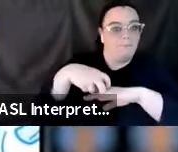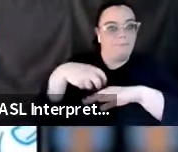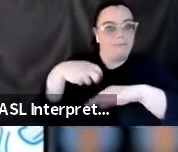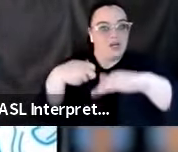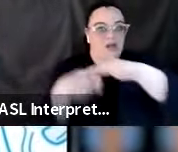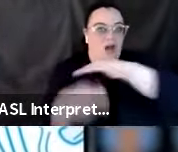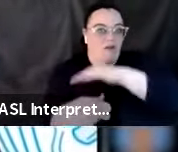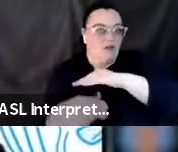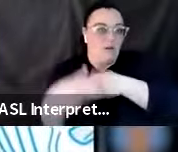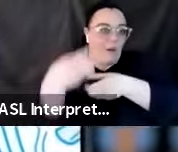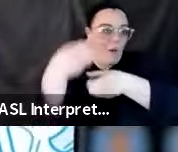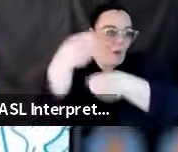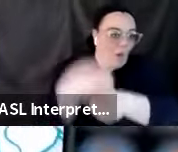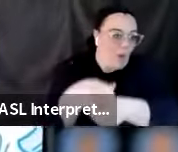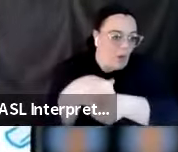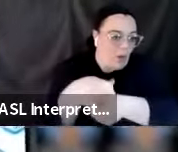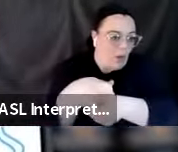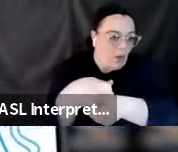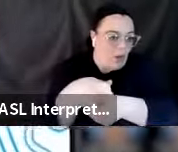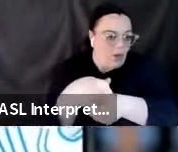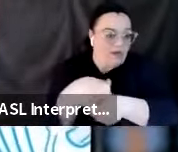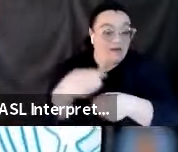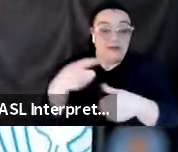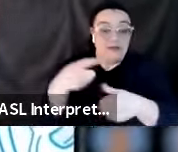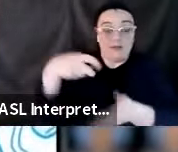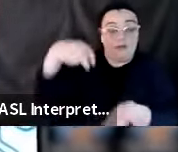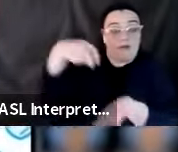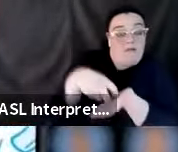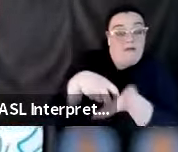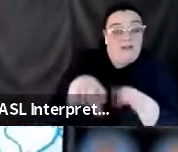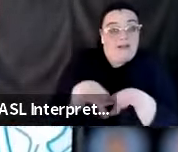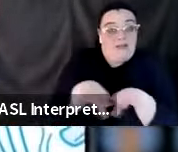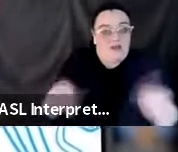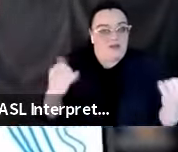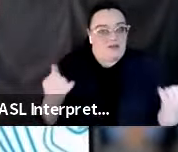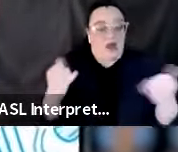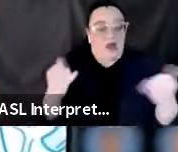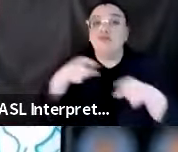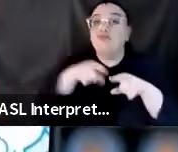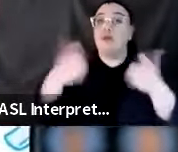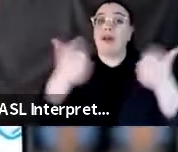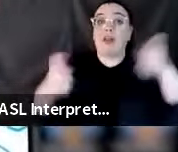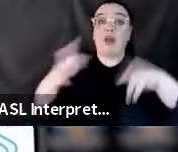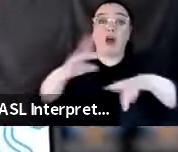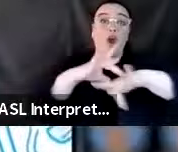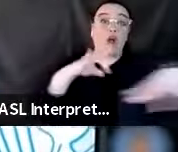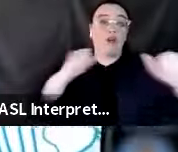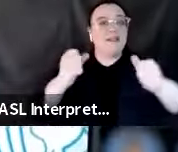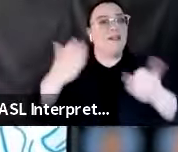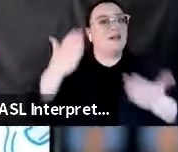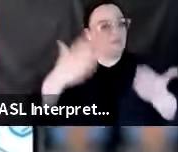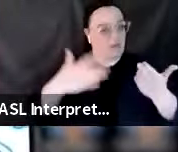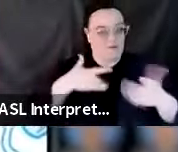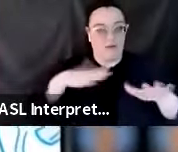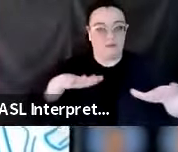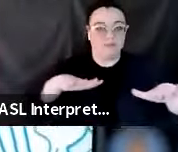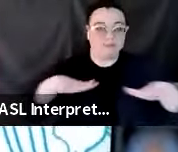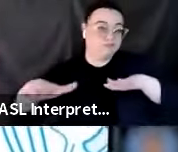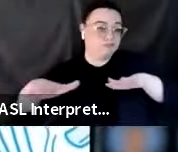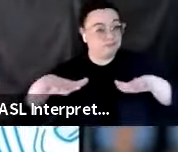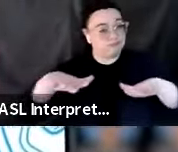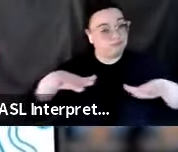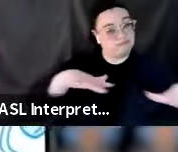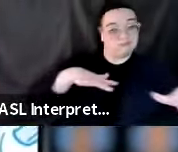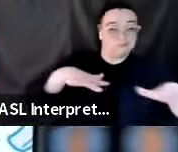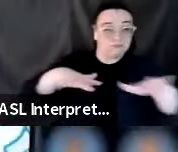Drop to the floor now. During a large earthquake, the ground might shake strongly and knock you down.